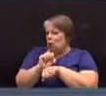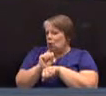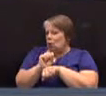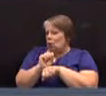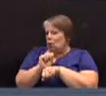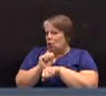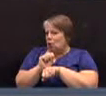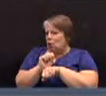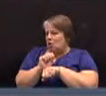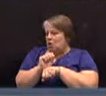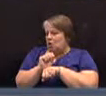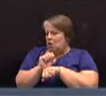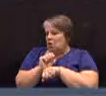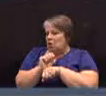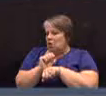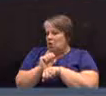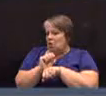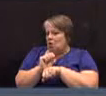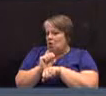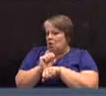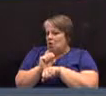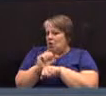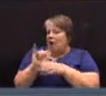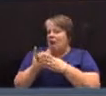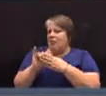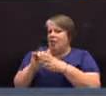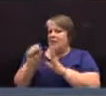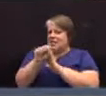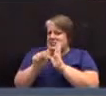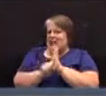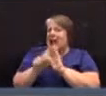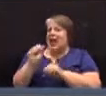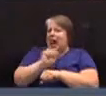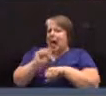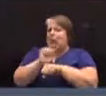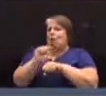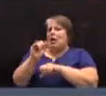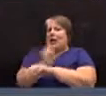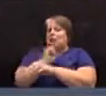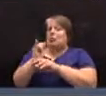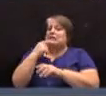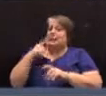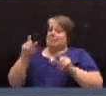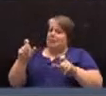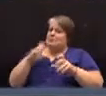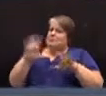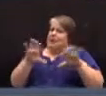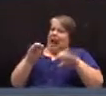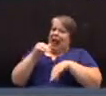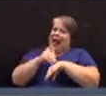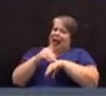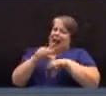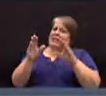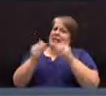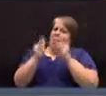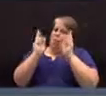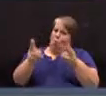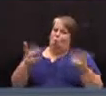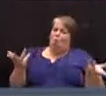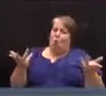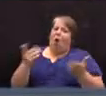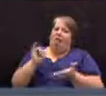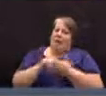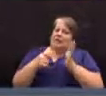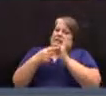state labor and industry has said needs to be done at town hall. So that's just an example of some